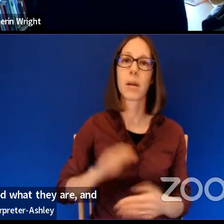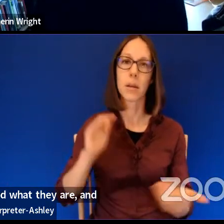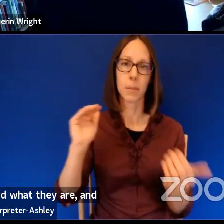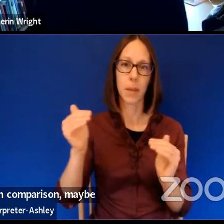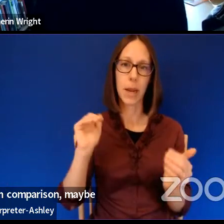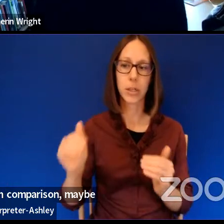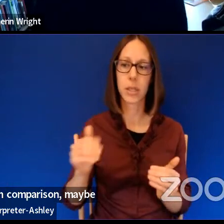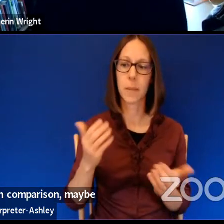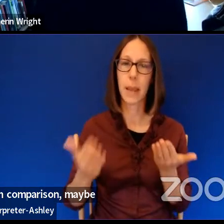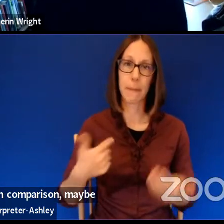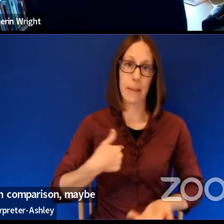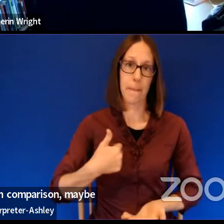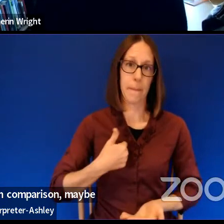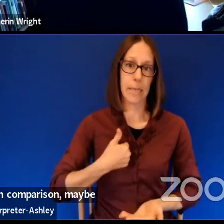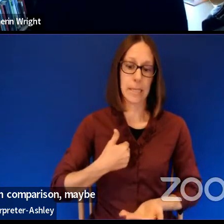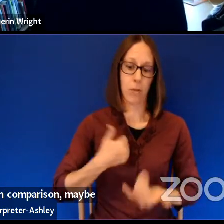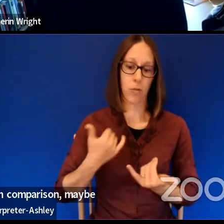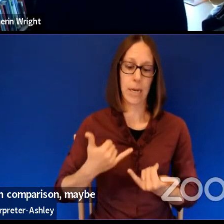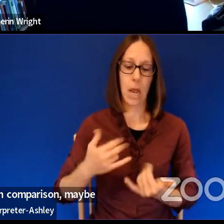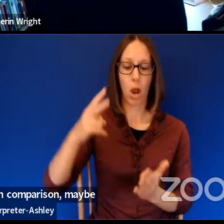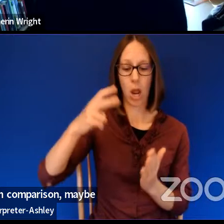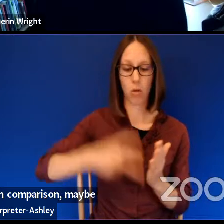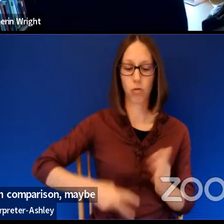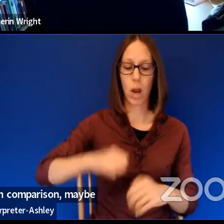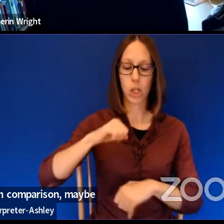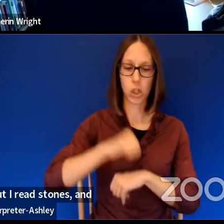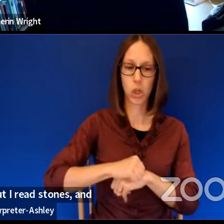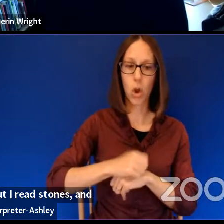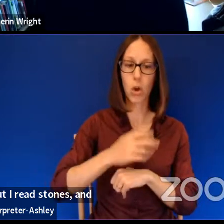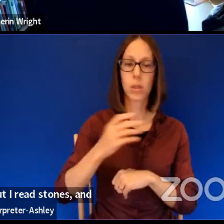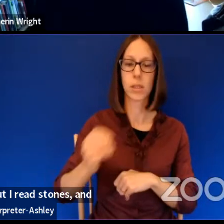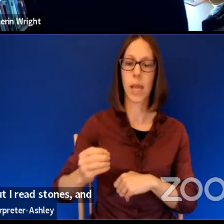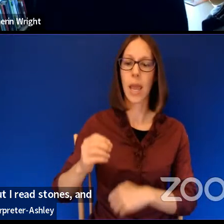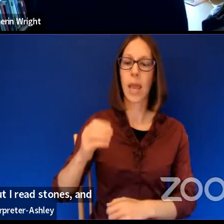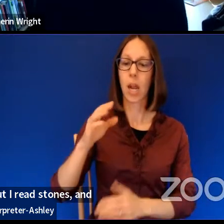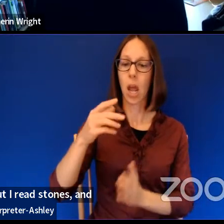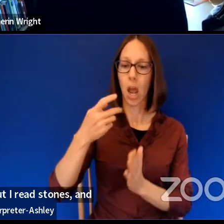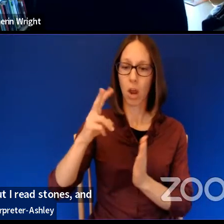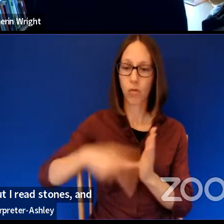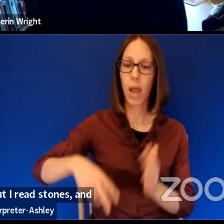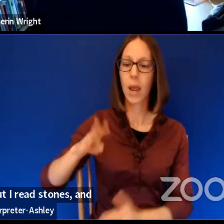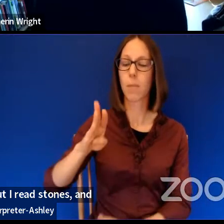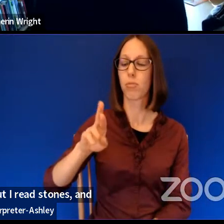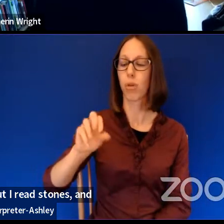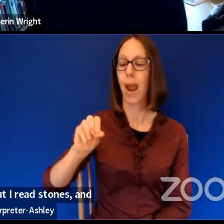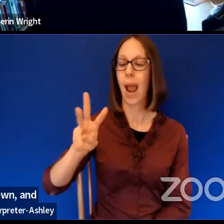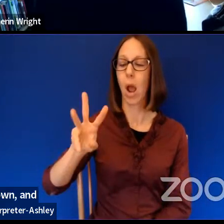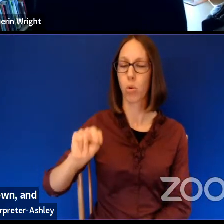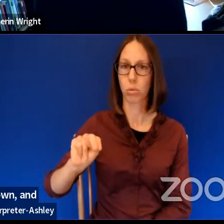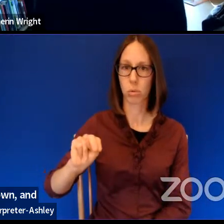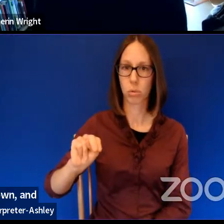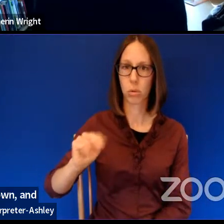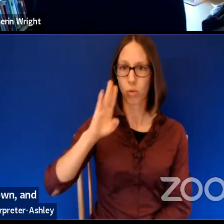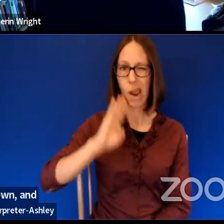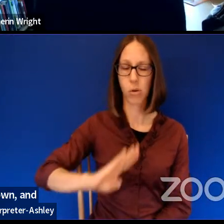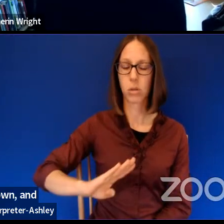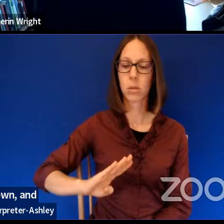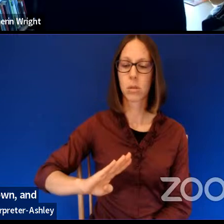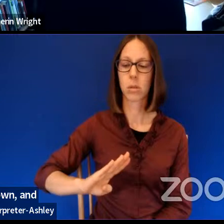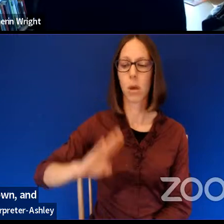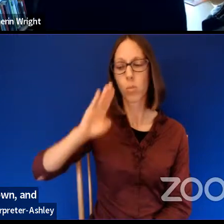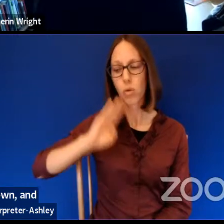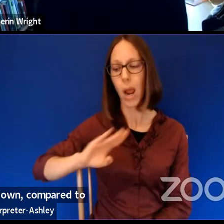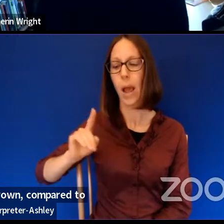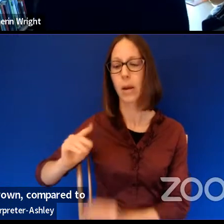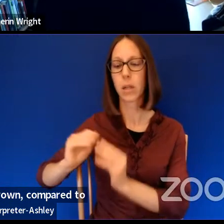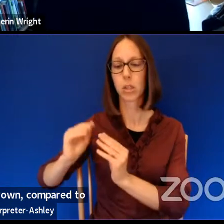just me right now, but I read stones and I also read through a Brown, um, and Brown compared to stones is a little bit more